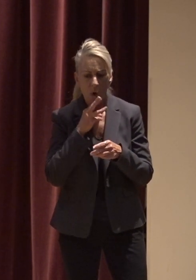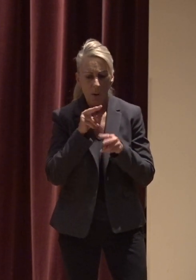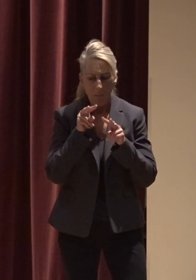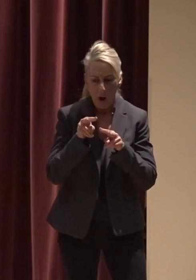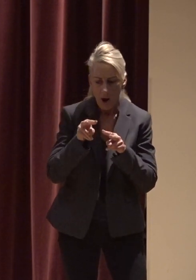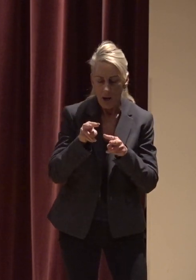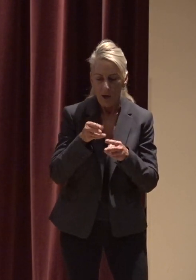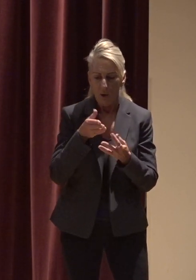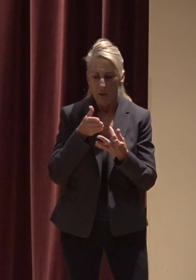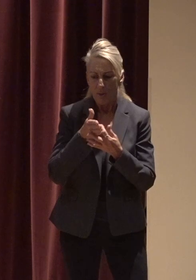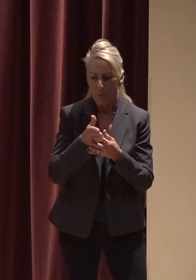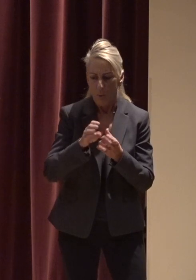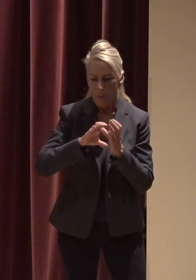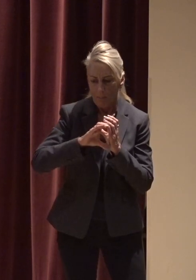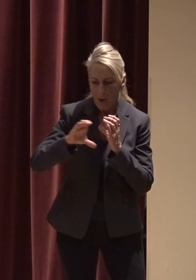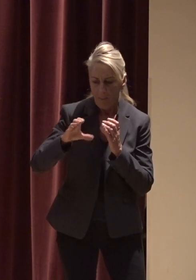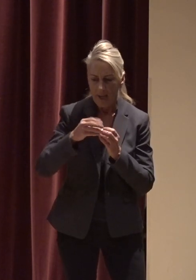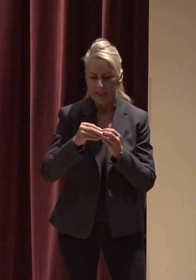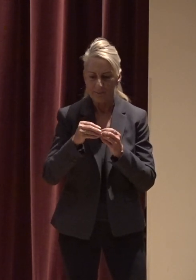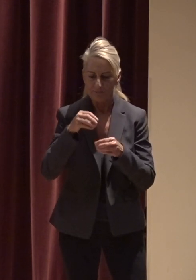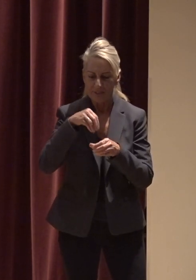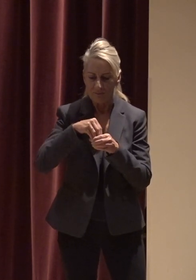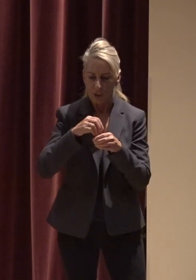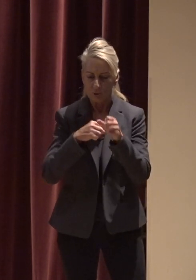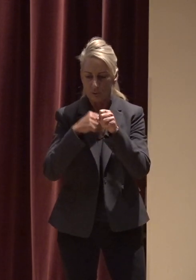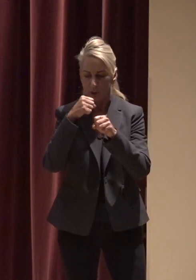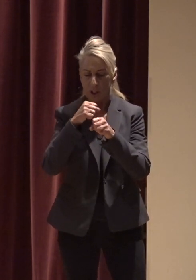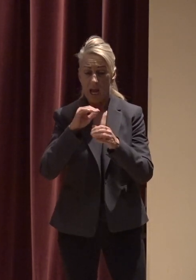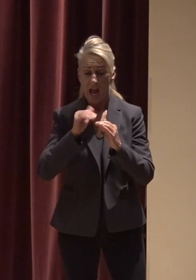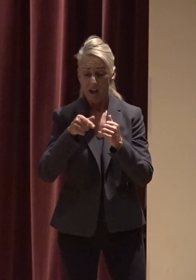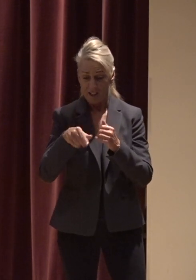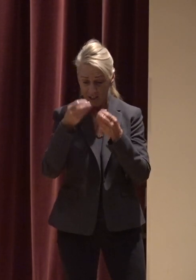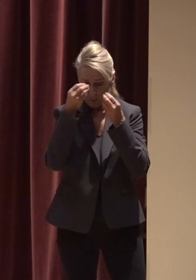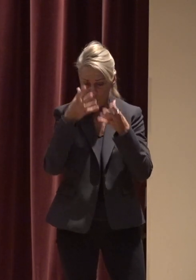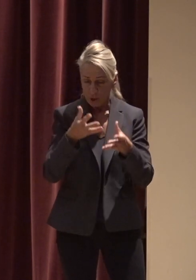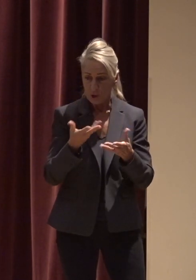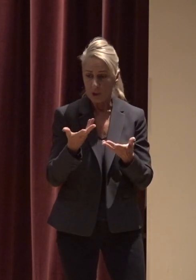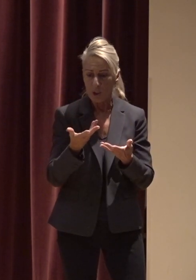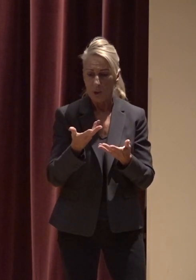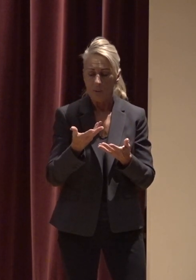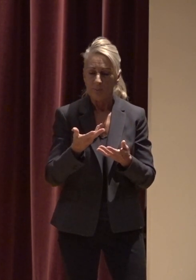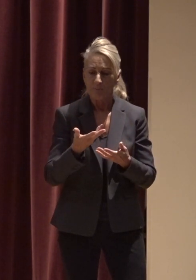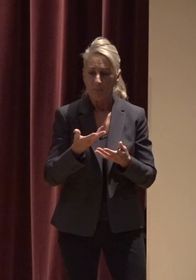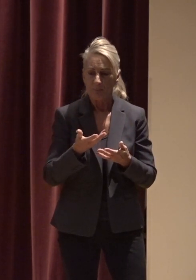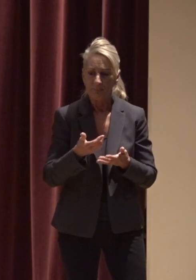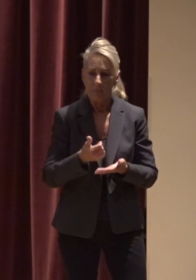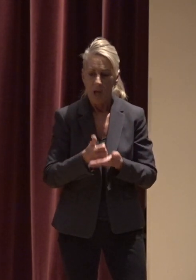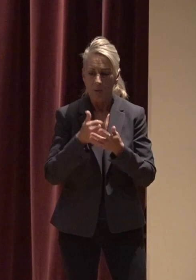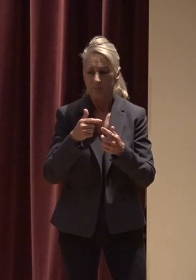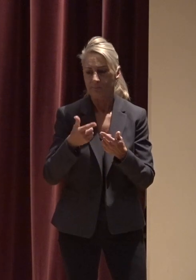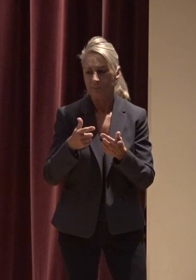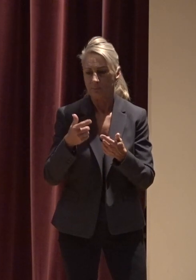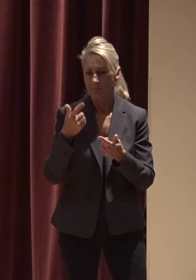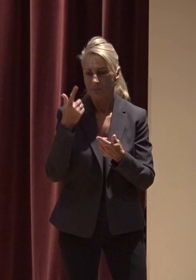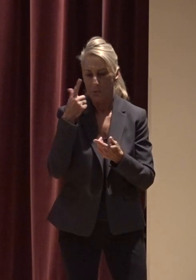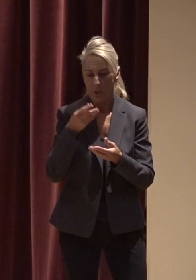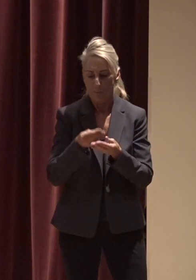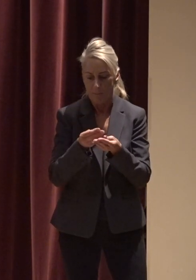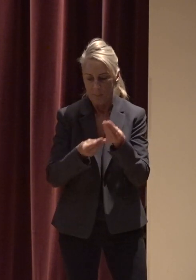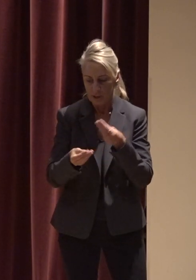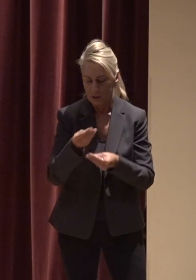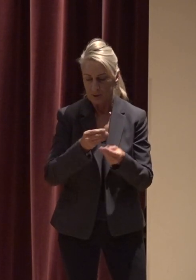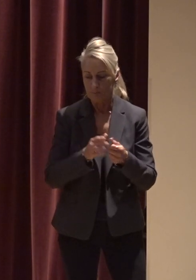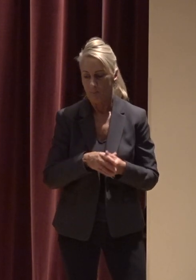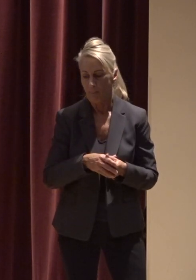bodies and pipe infrastructure and how the data is used to establish pollutant budgets for threatened streams Justin